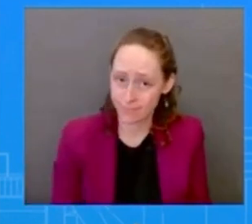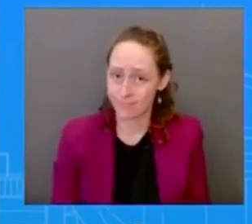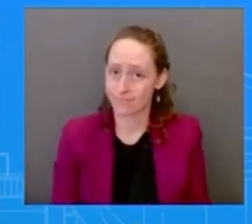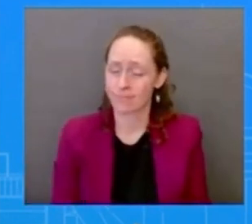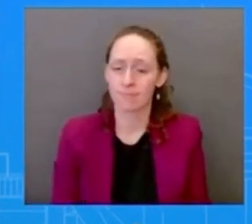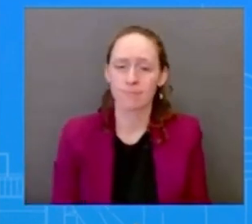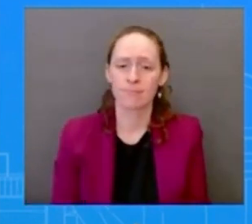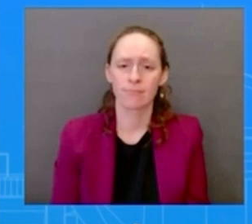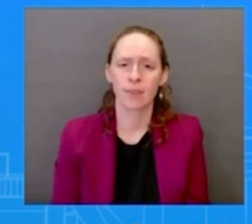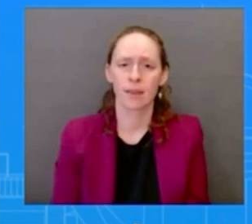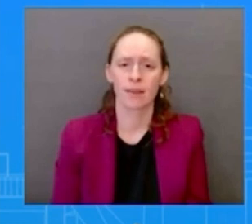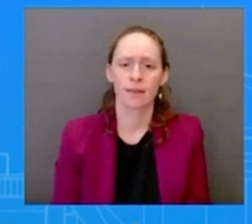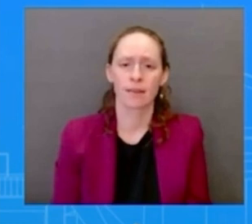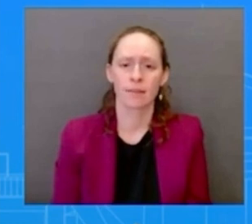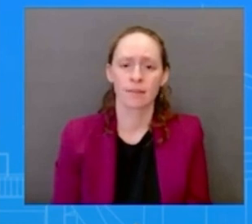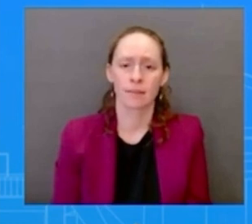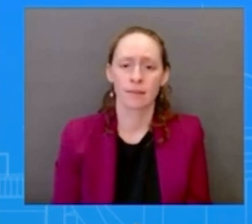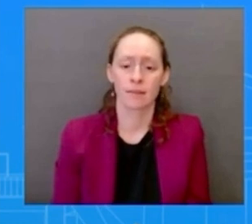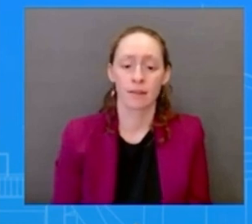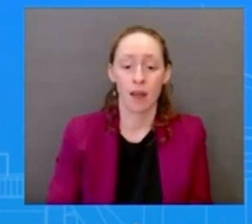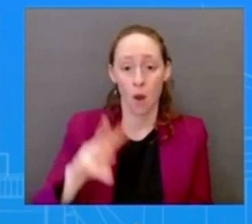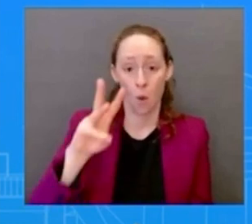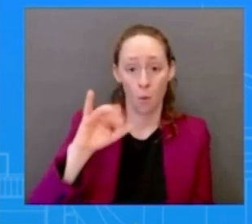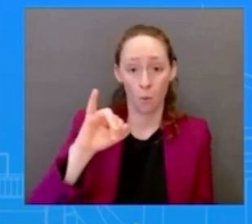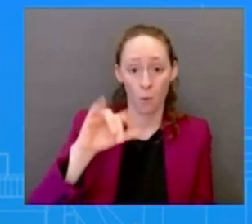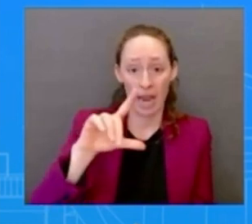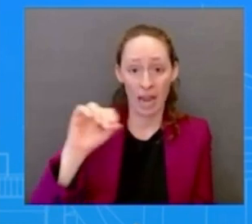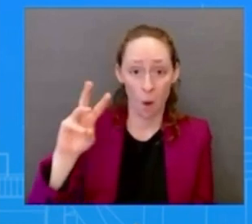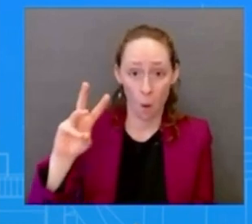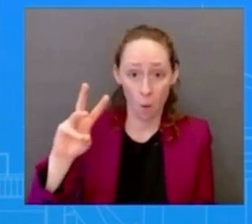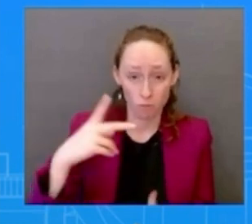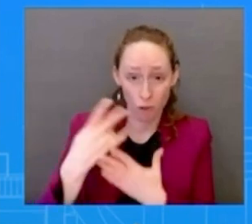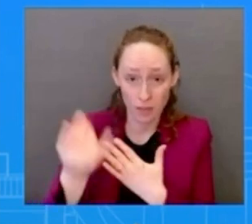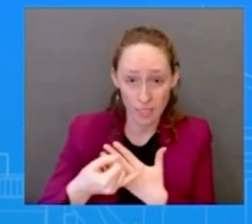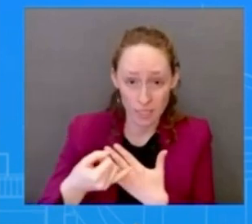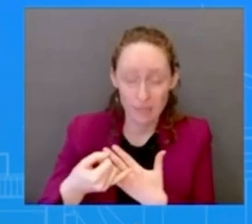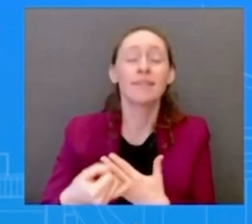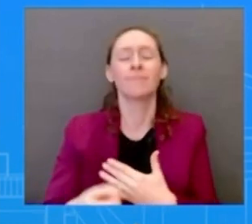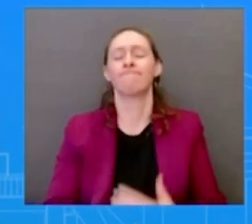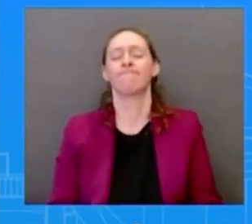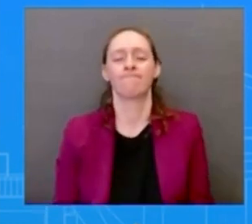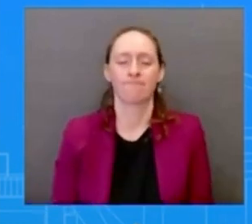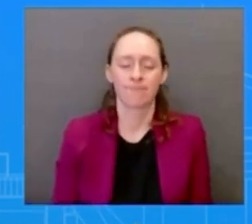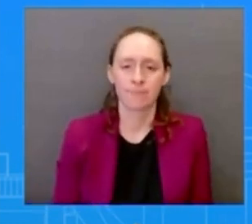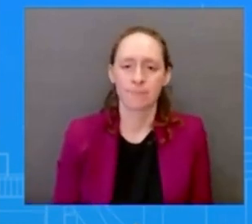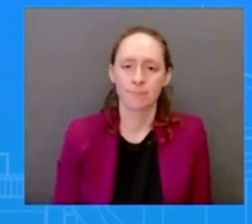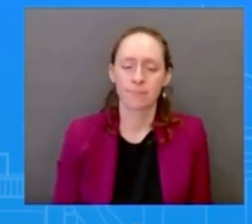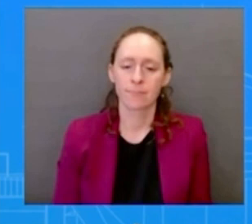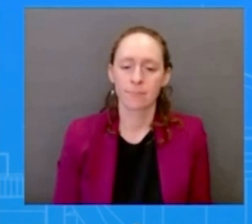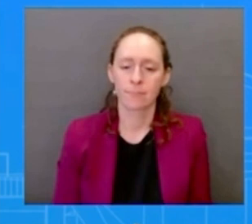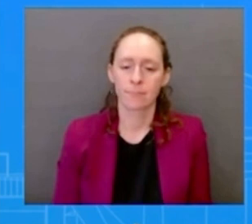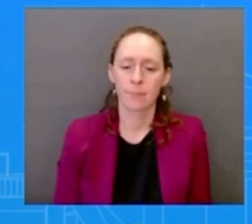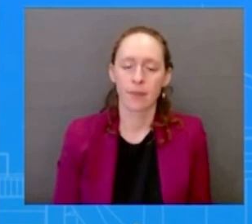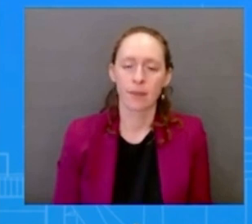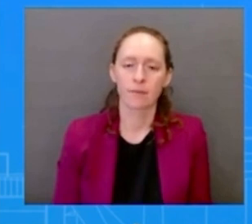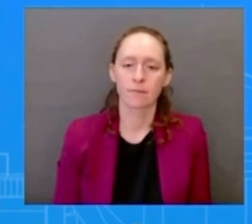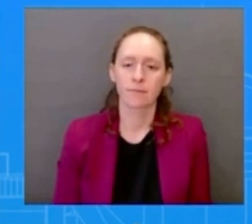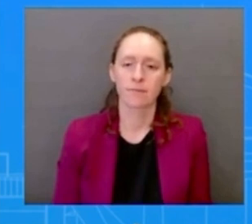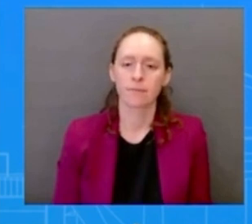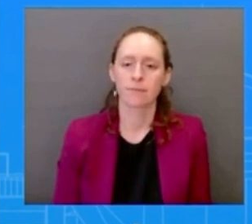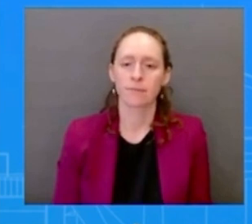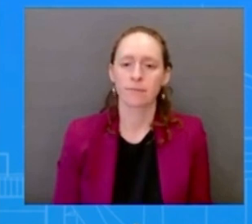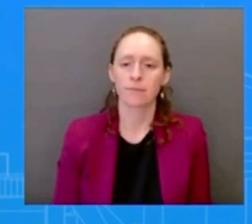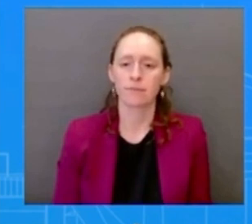willow project yeah well look the president kept his word when he uh where he can where where he can by law right